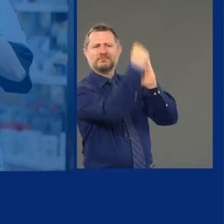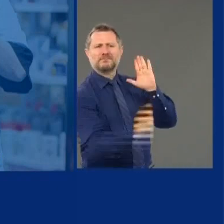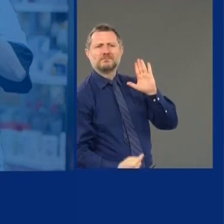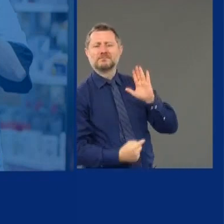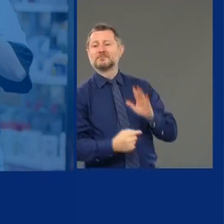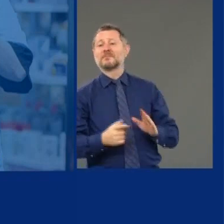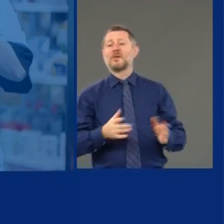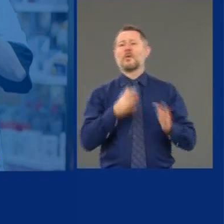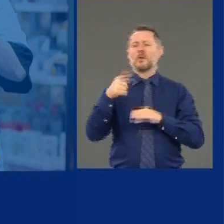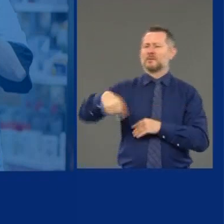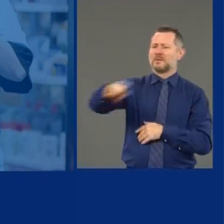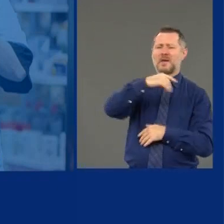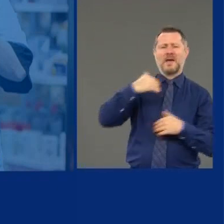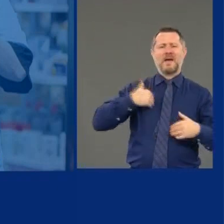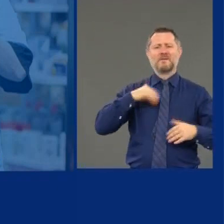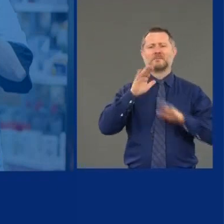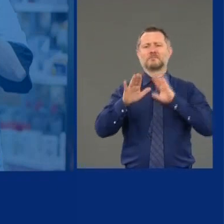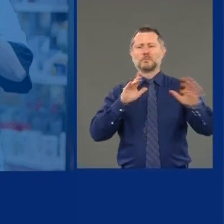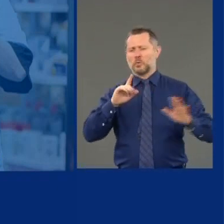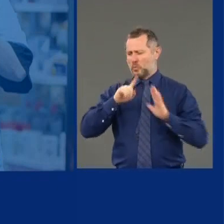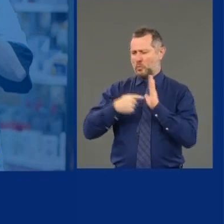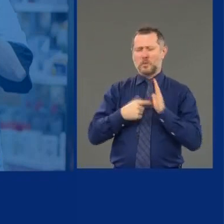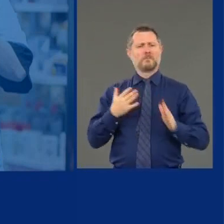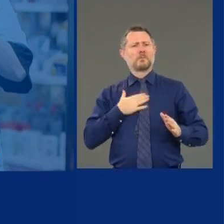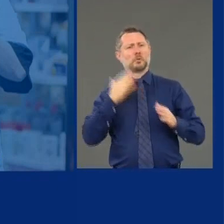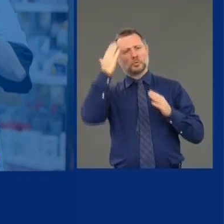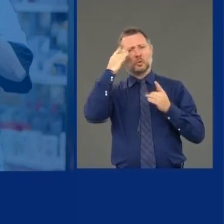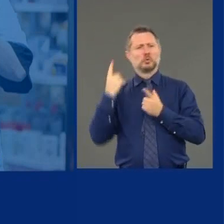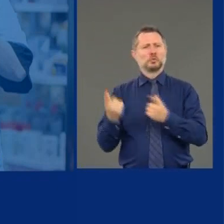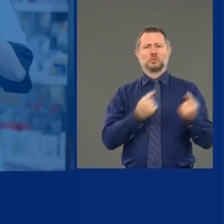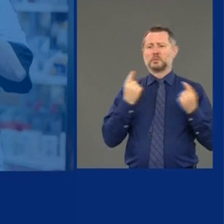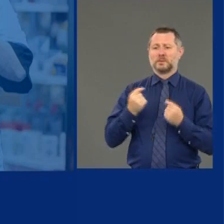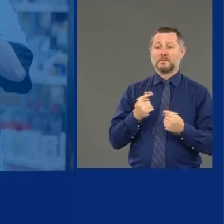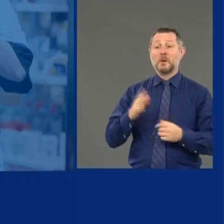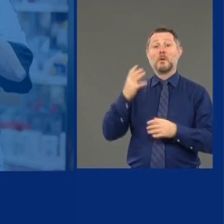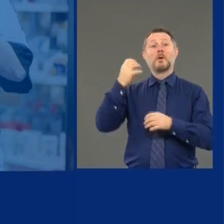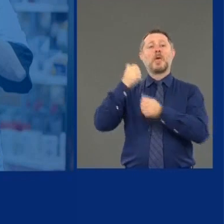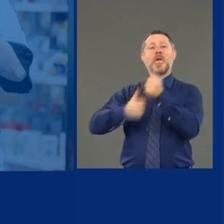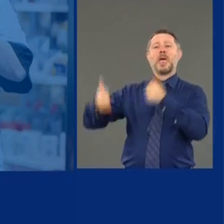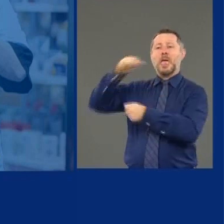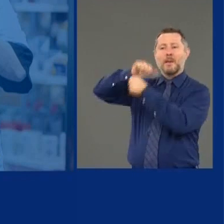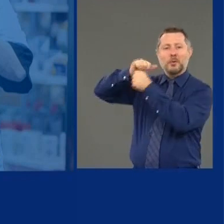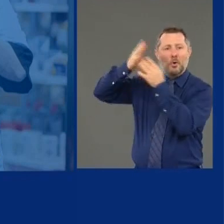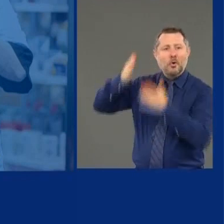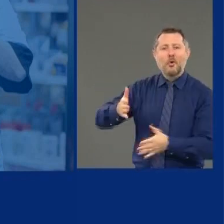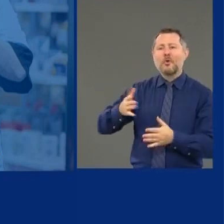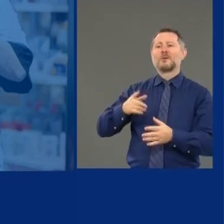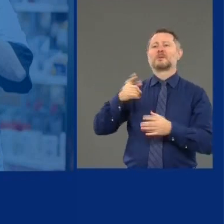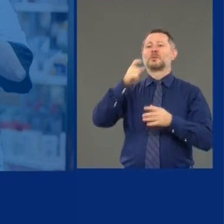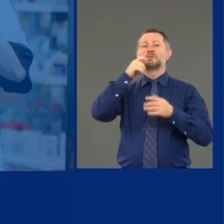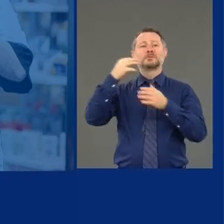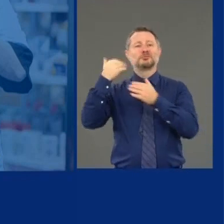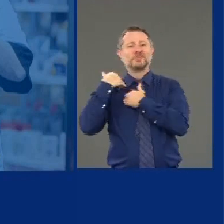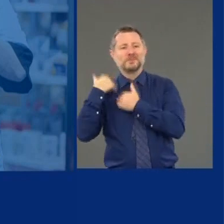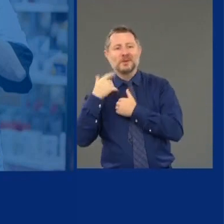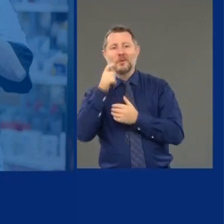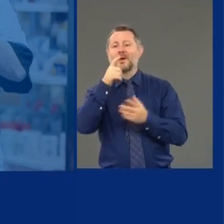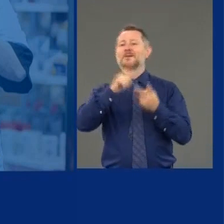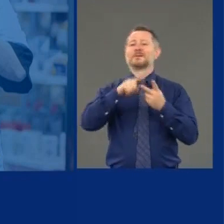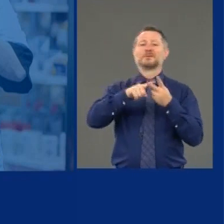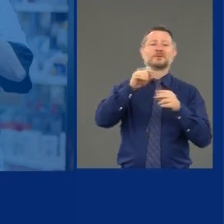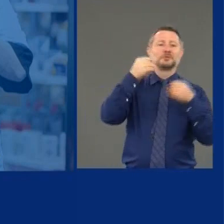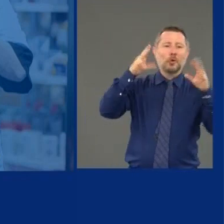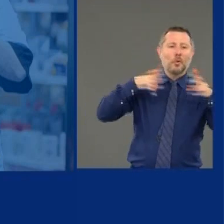has a role to play in all of this as we're reopening. Employers have a role. Store owners have a role. Employees have a role.